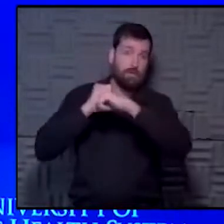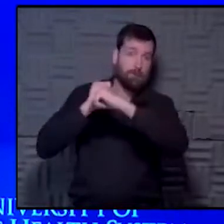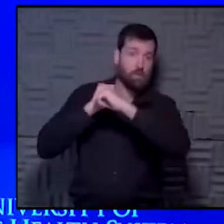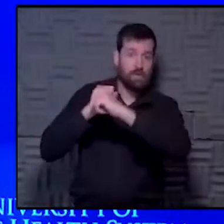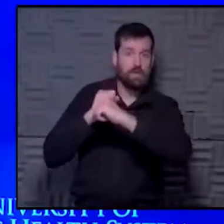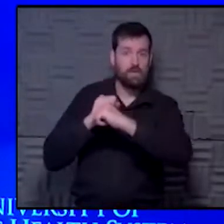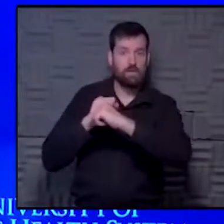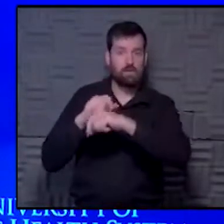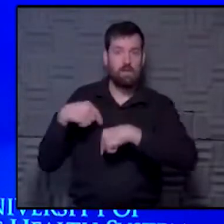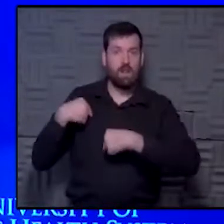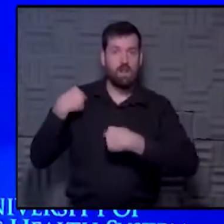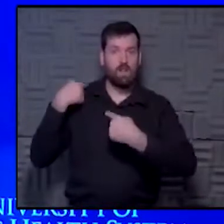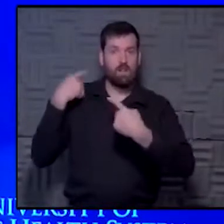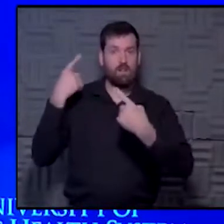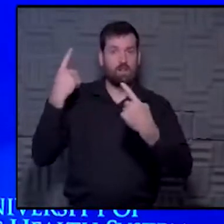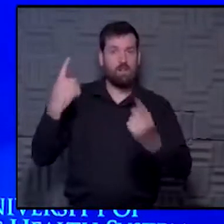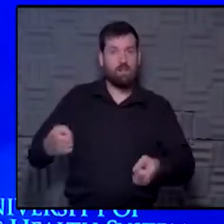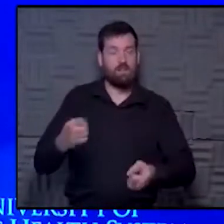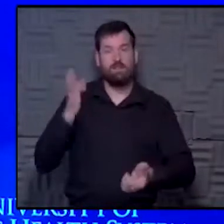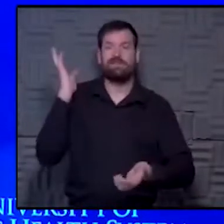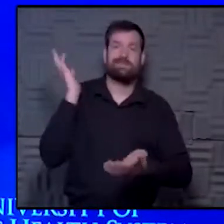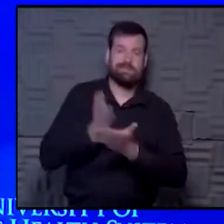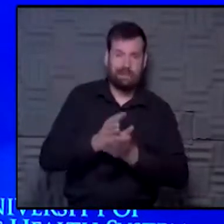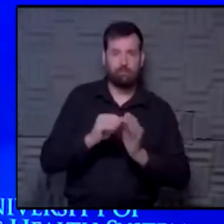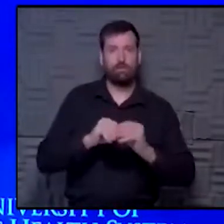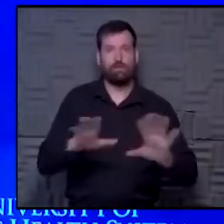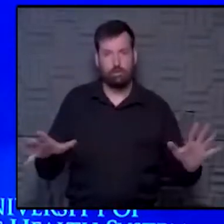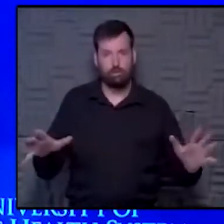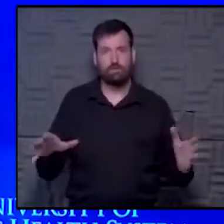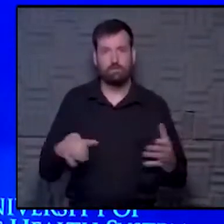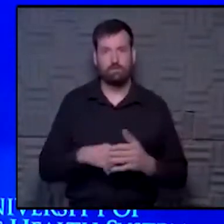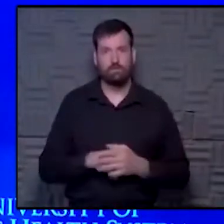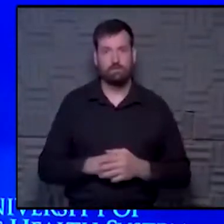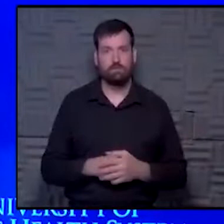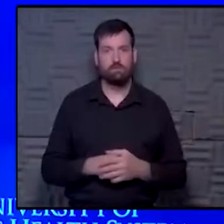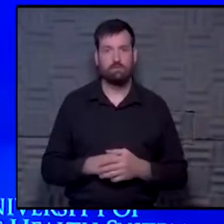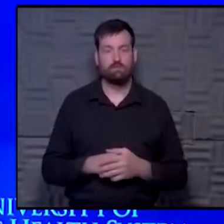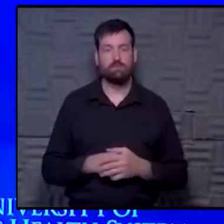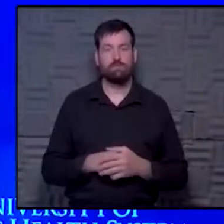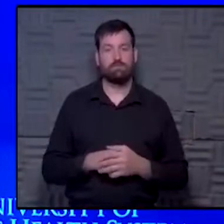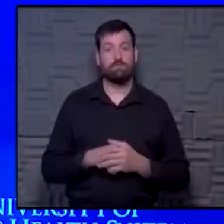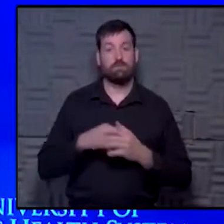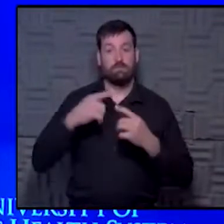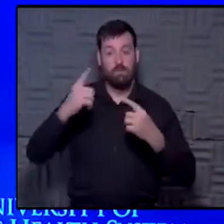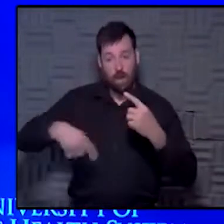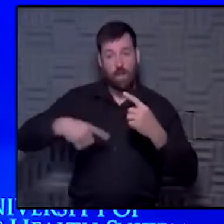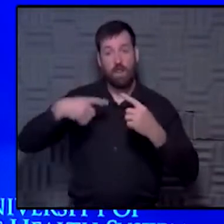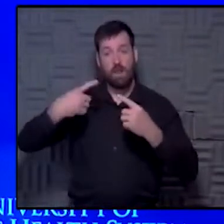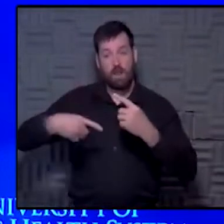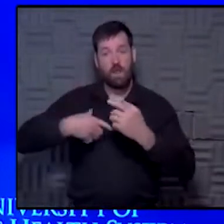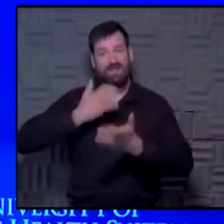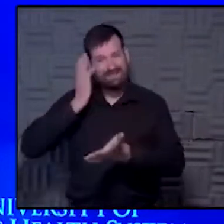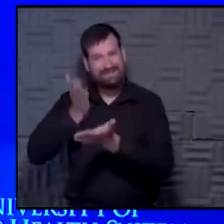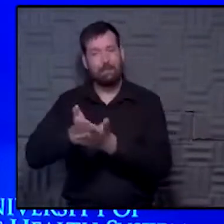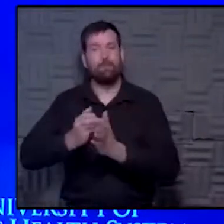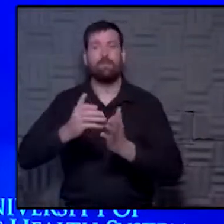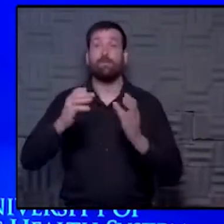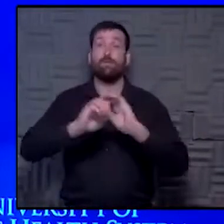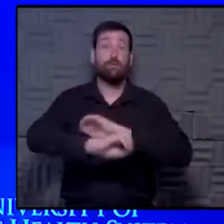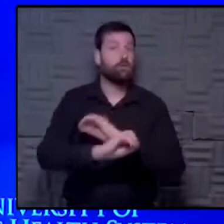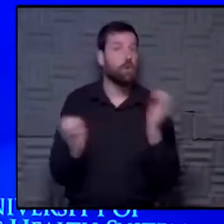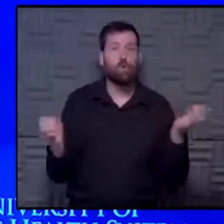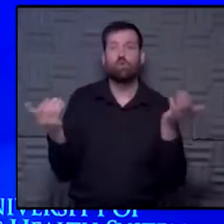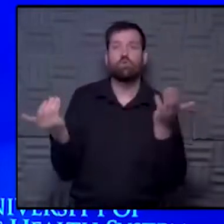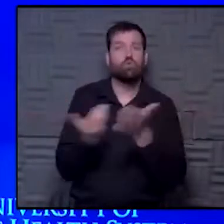over a long period of time to stop transmission so that there is a break in the cycle and there is no new variant related